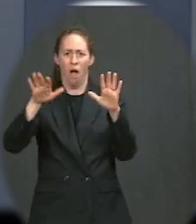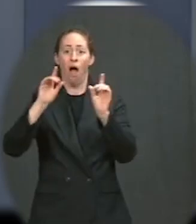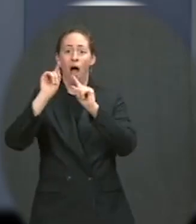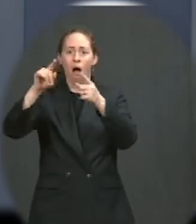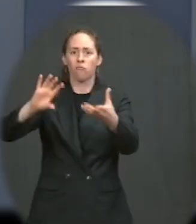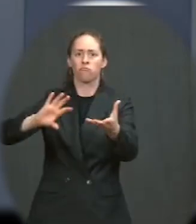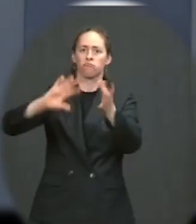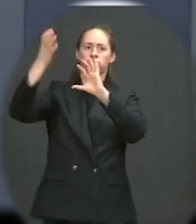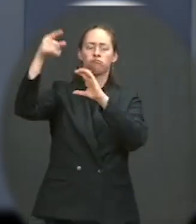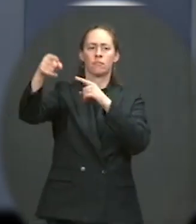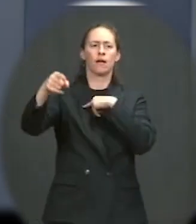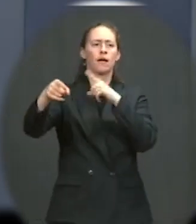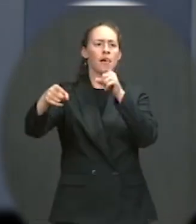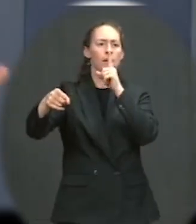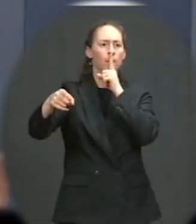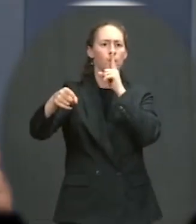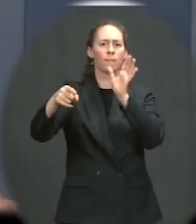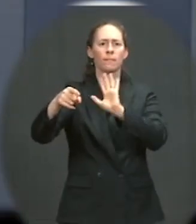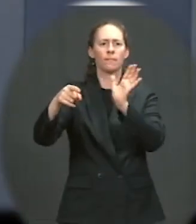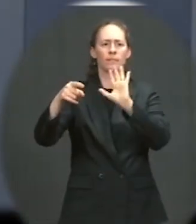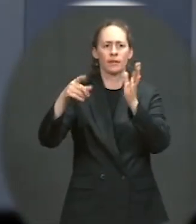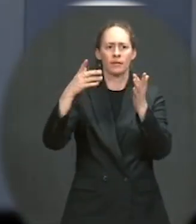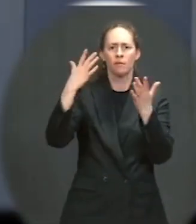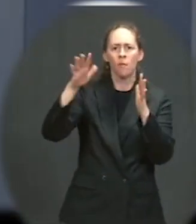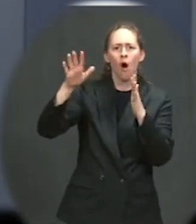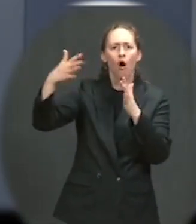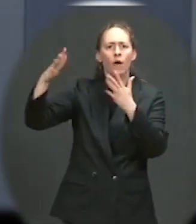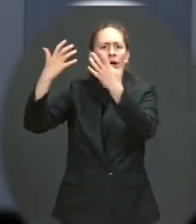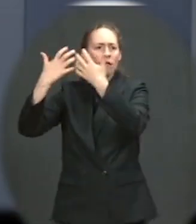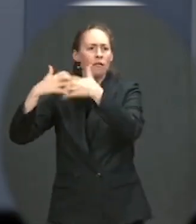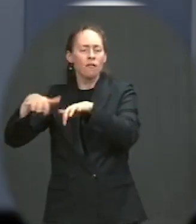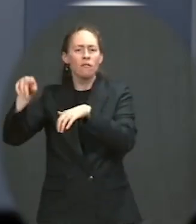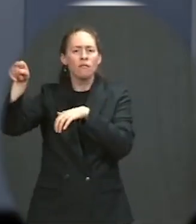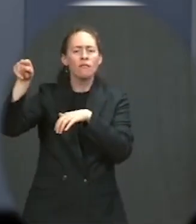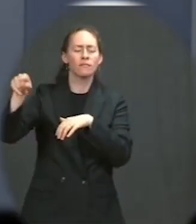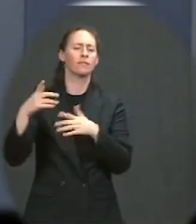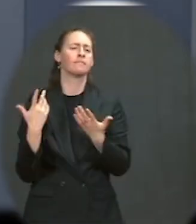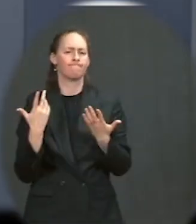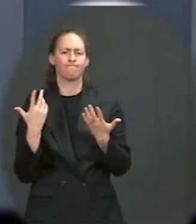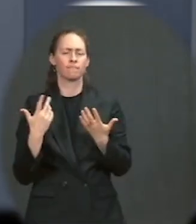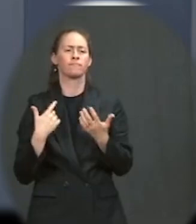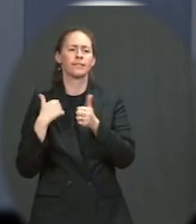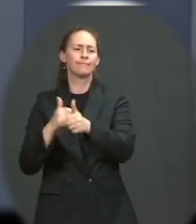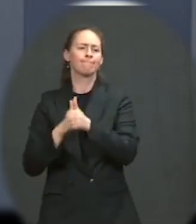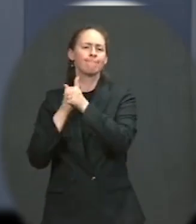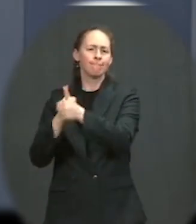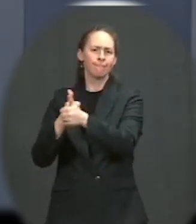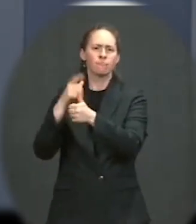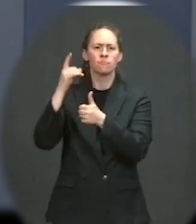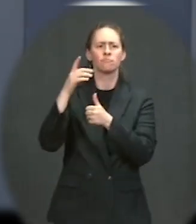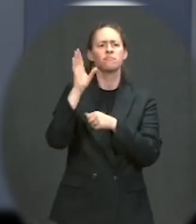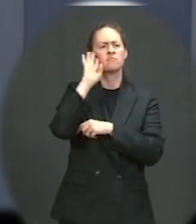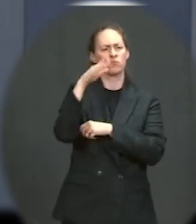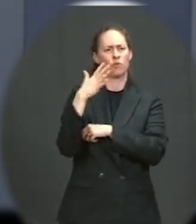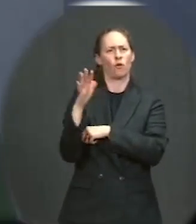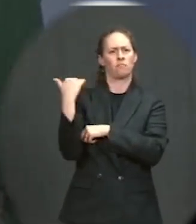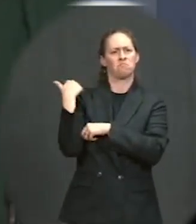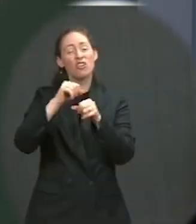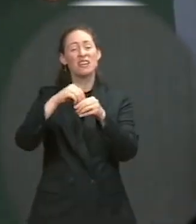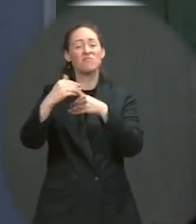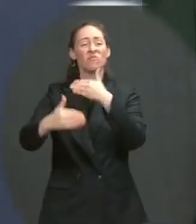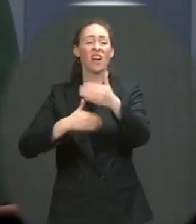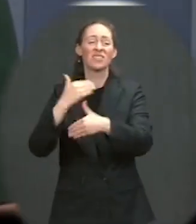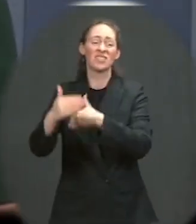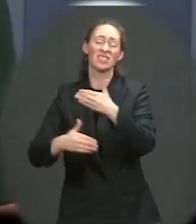and progress being made on the ground. But they made that assessment, and she had said just a few weeks ago that she'd be open to going to the border at the